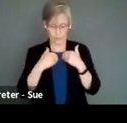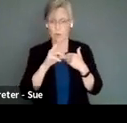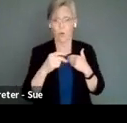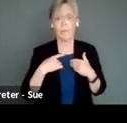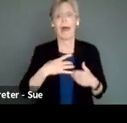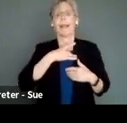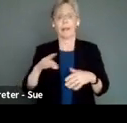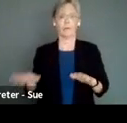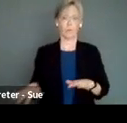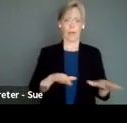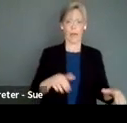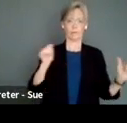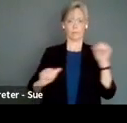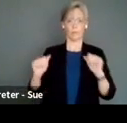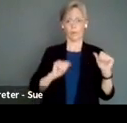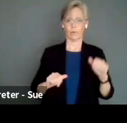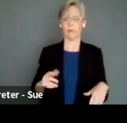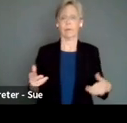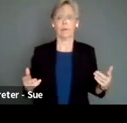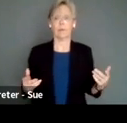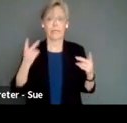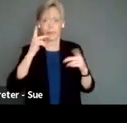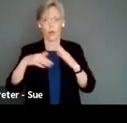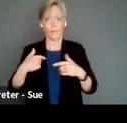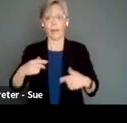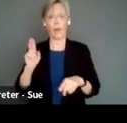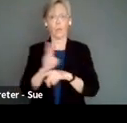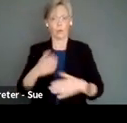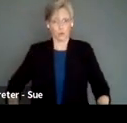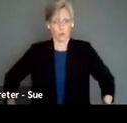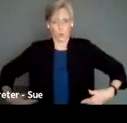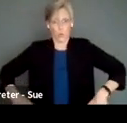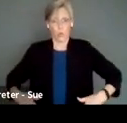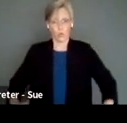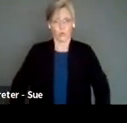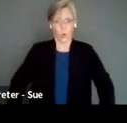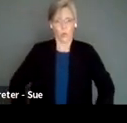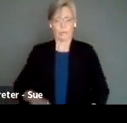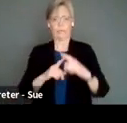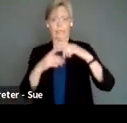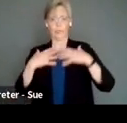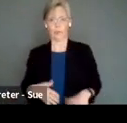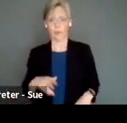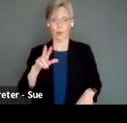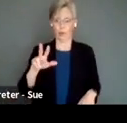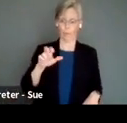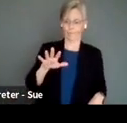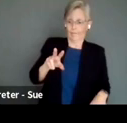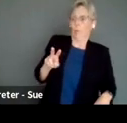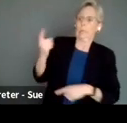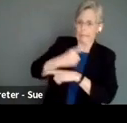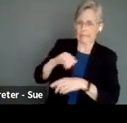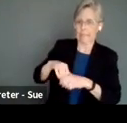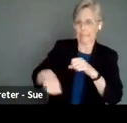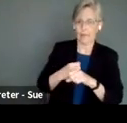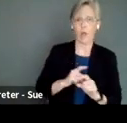performances, because you can't see me all of me right now. But I wear shorts and t shirts 352 days a year. And